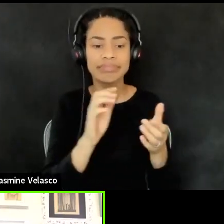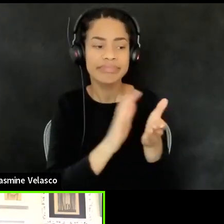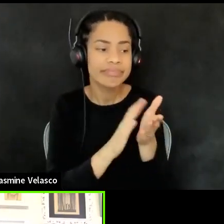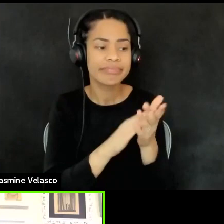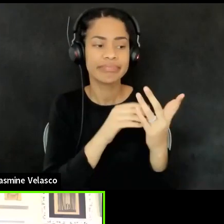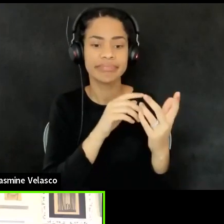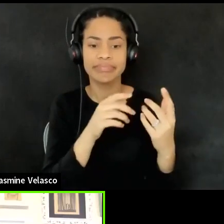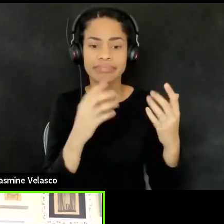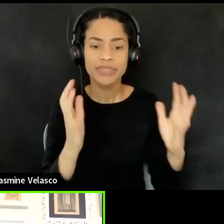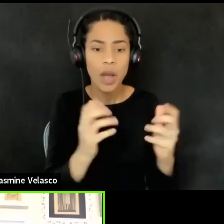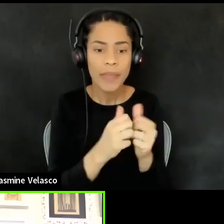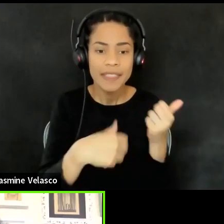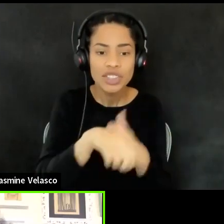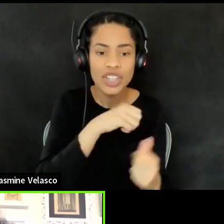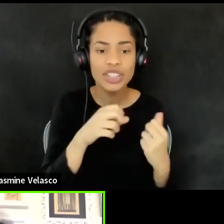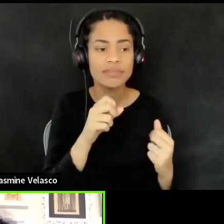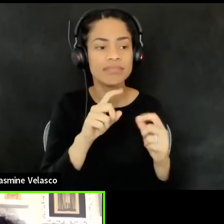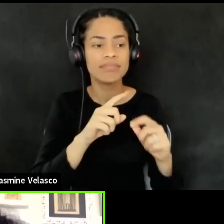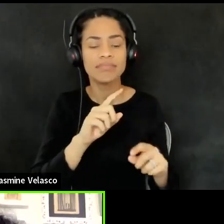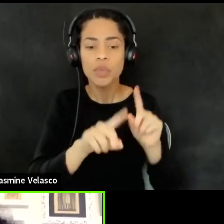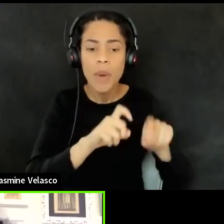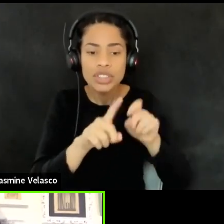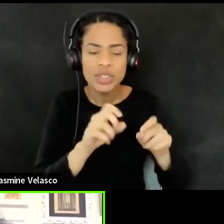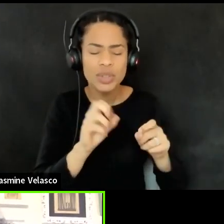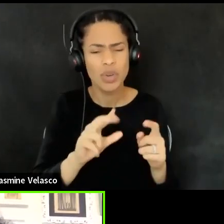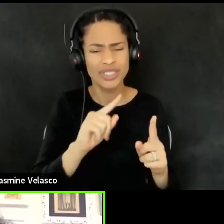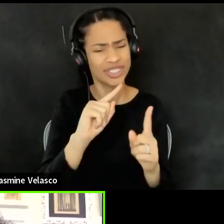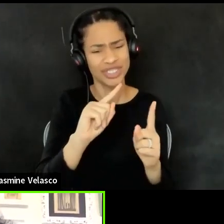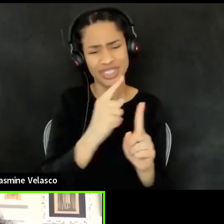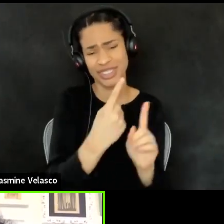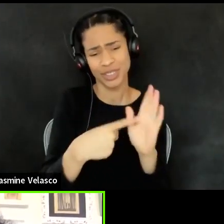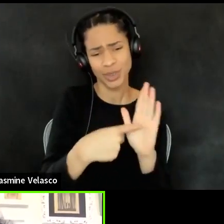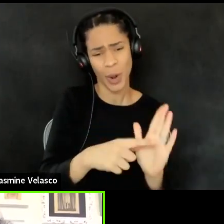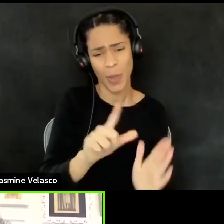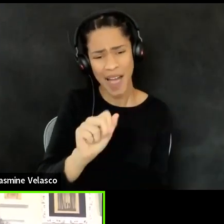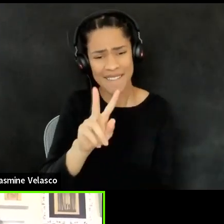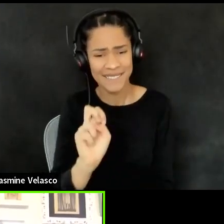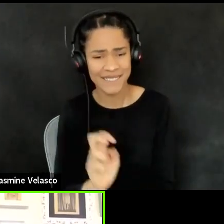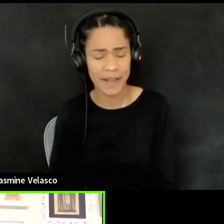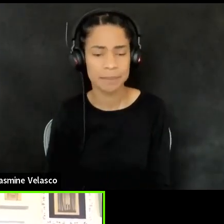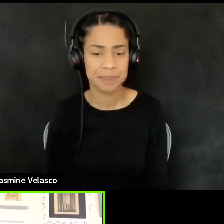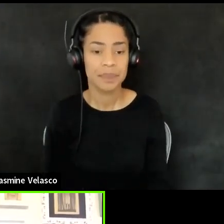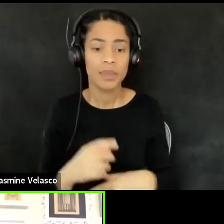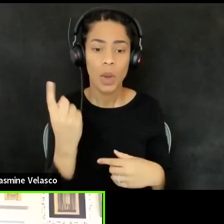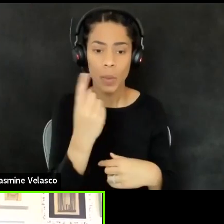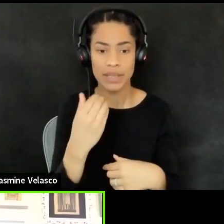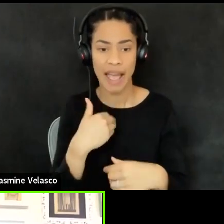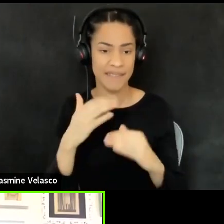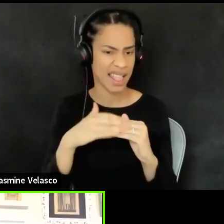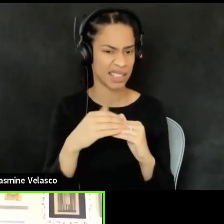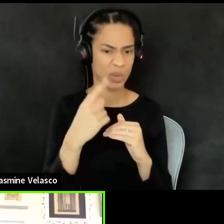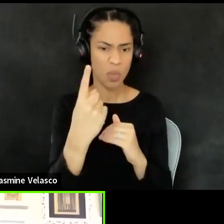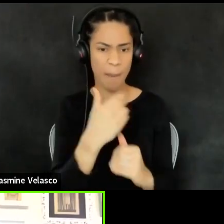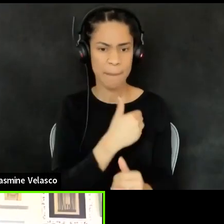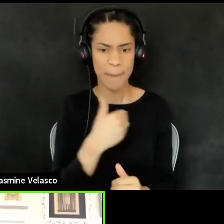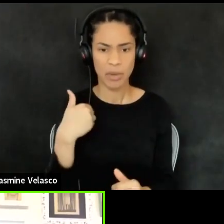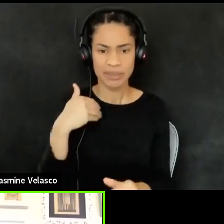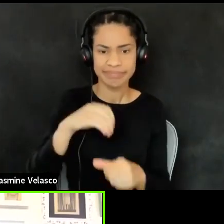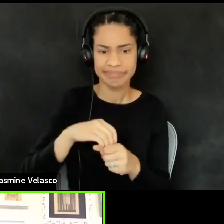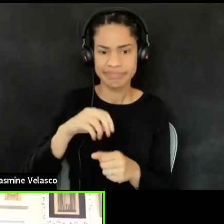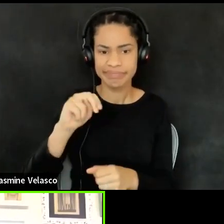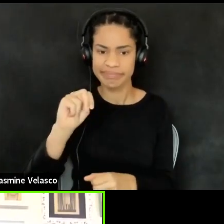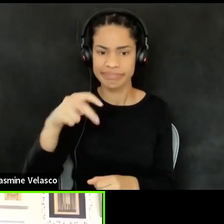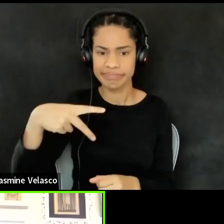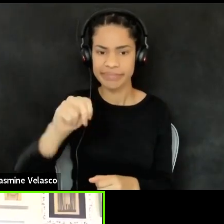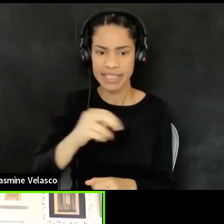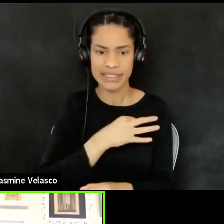questions or just send each other some love. And there's always at least one member of NPM staff moderating